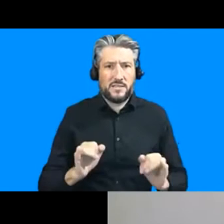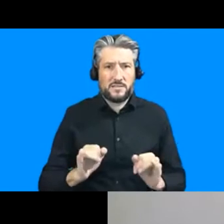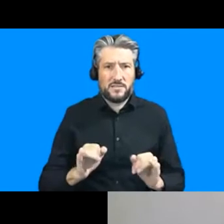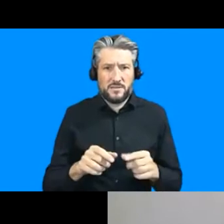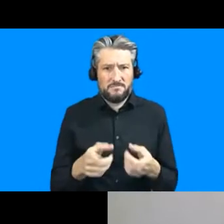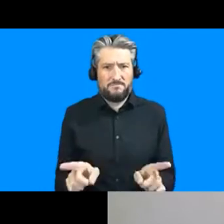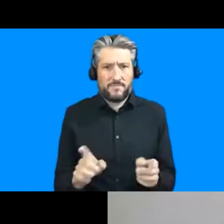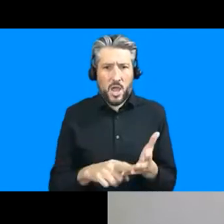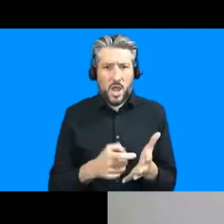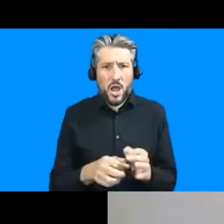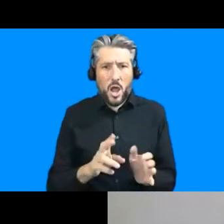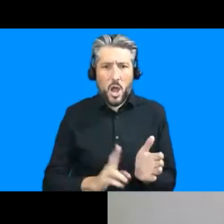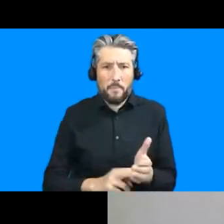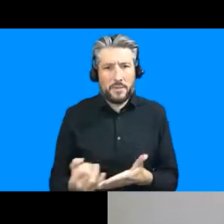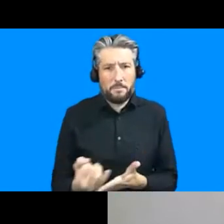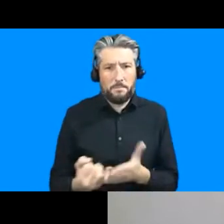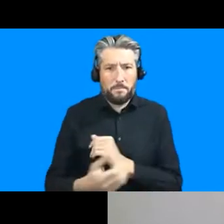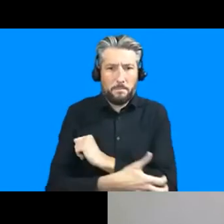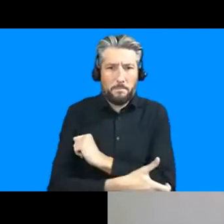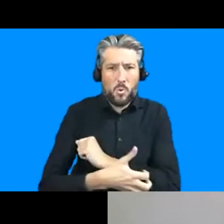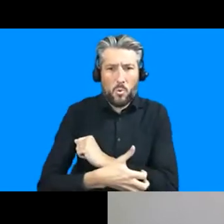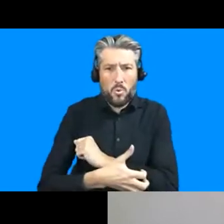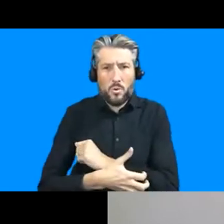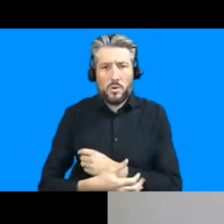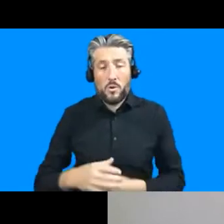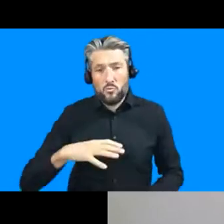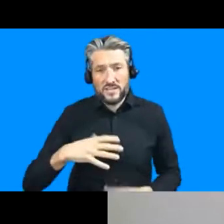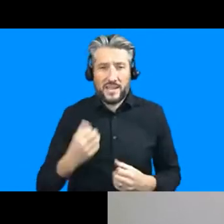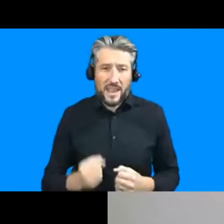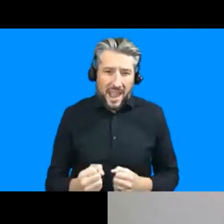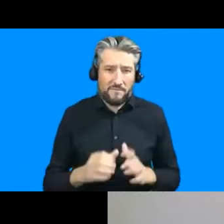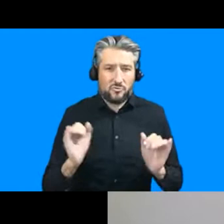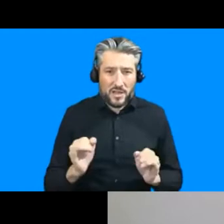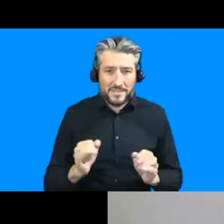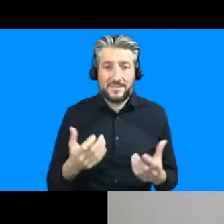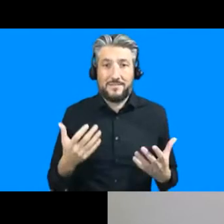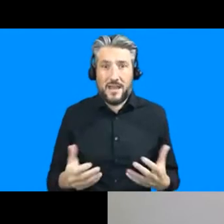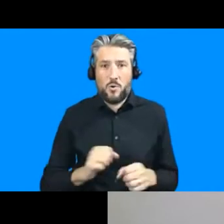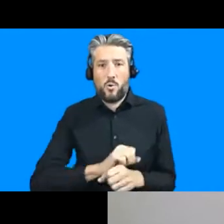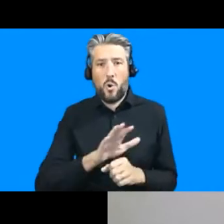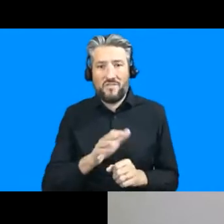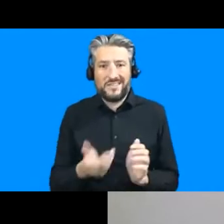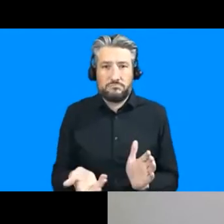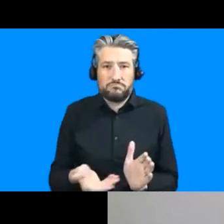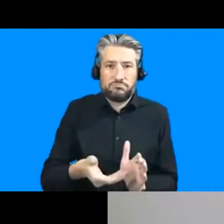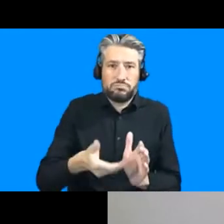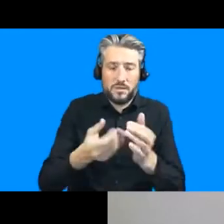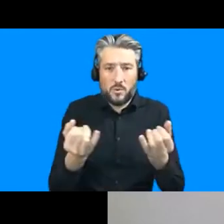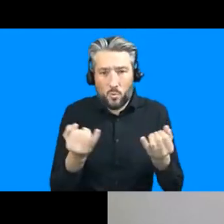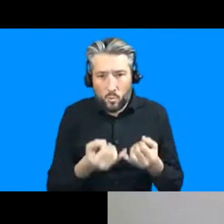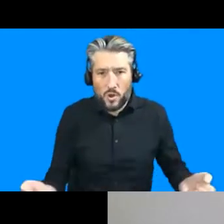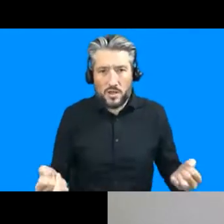of the existing challenges they're all they're already facing so what have we learned about as it were bottom-up interventions some more examples